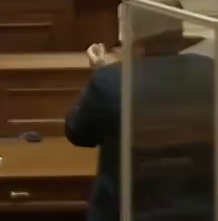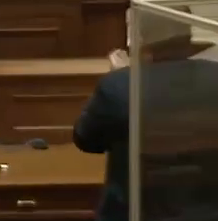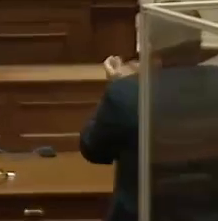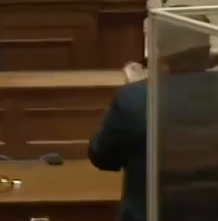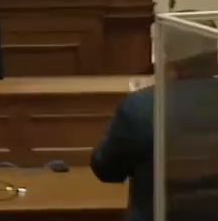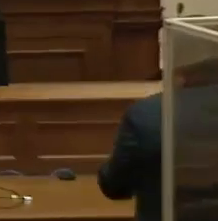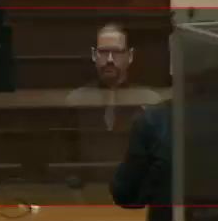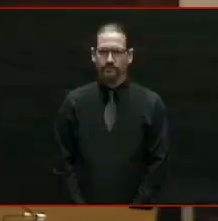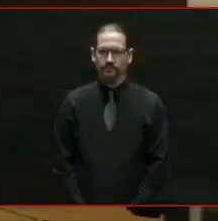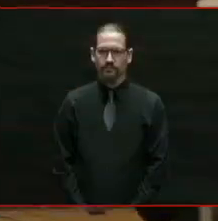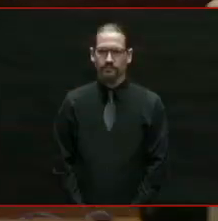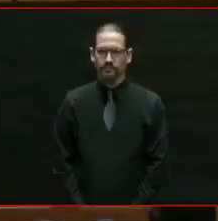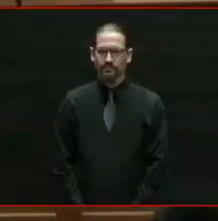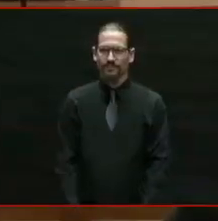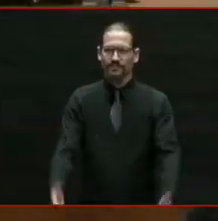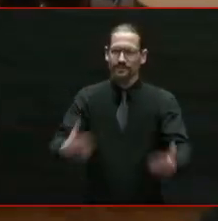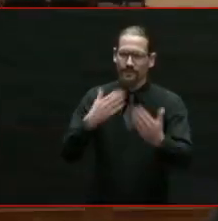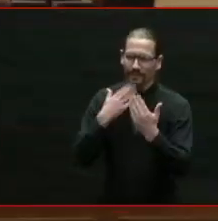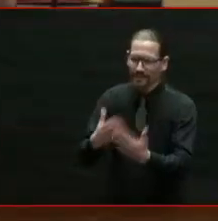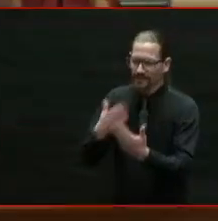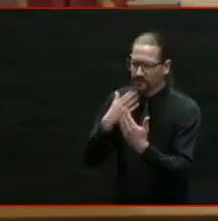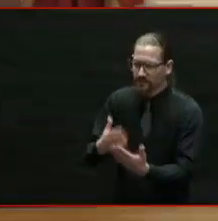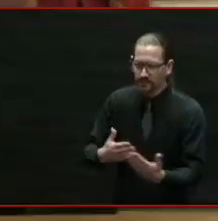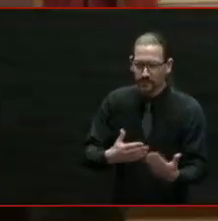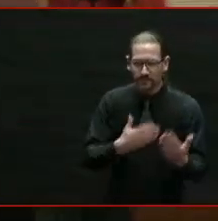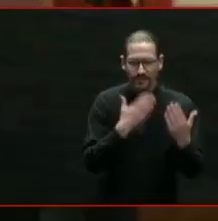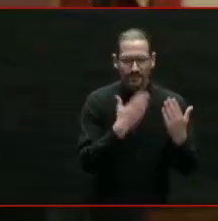Thank you. Thank you. Thank